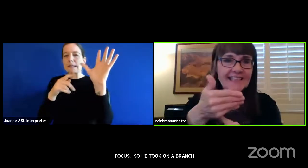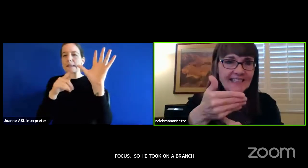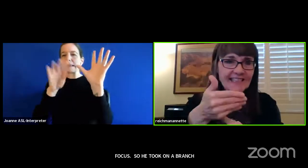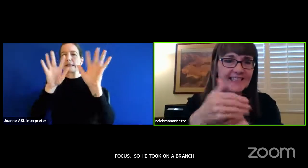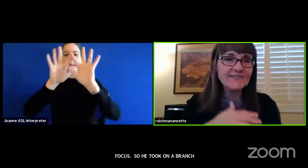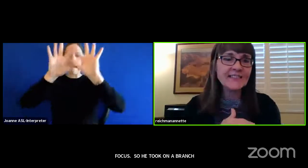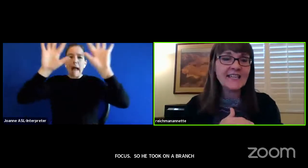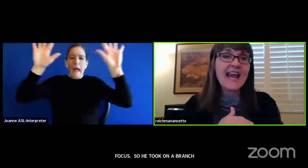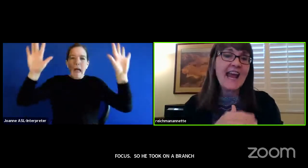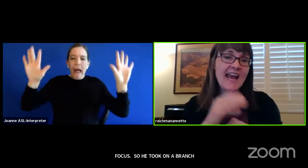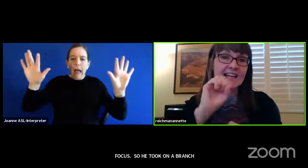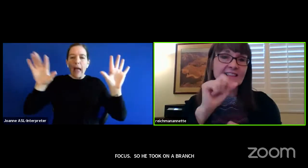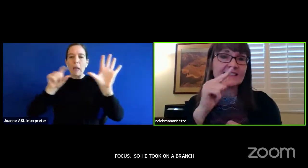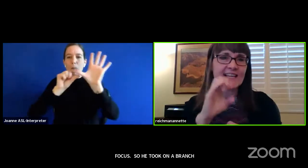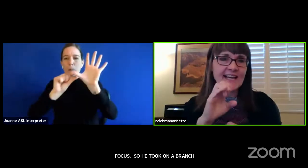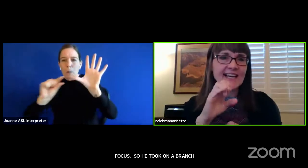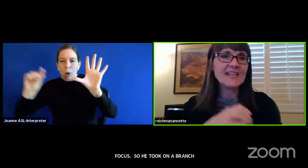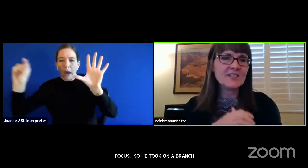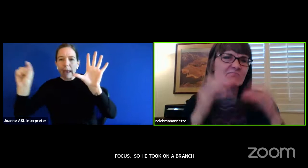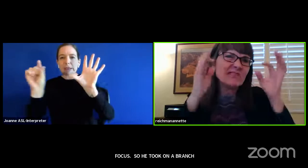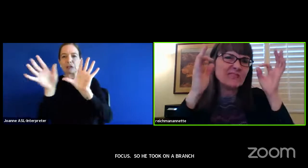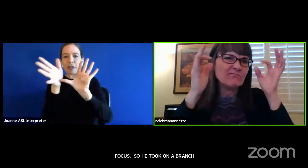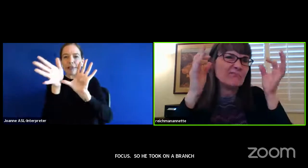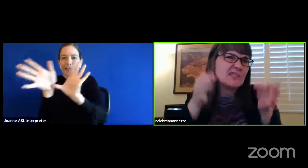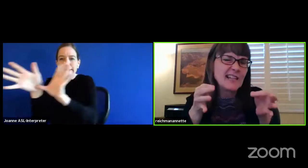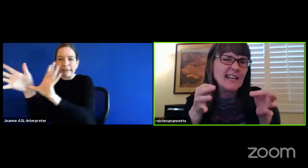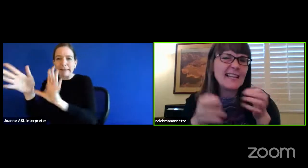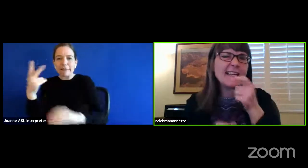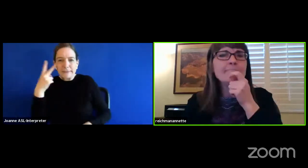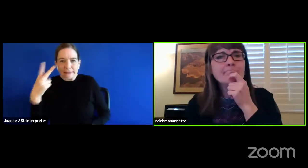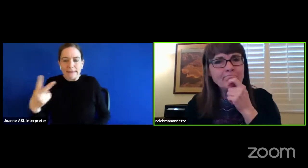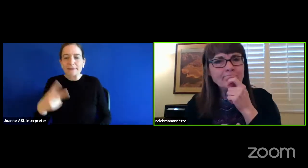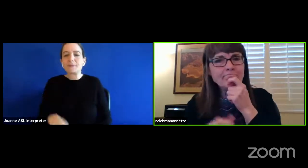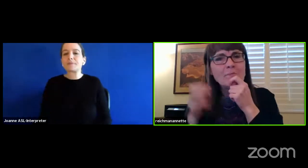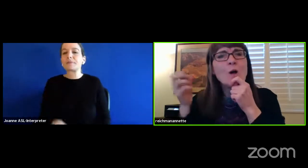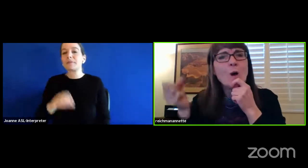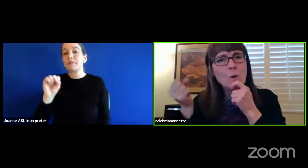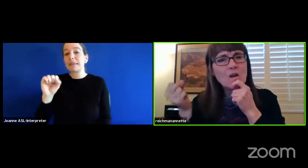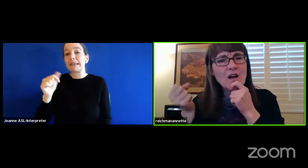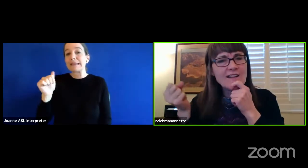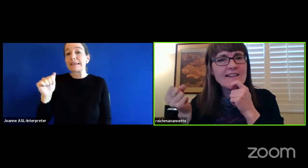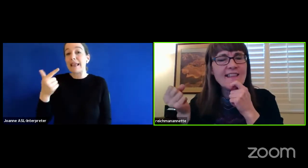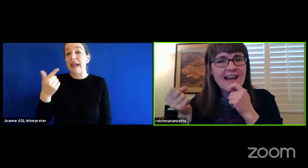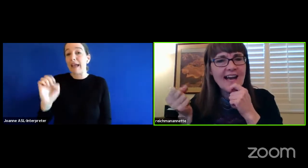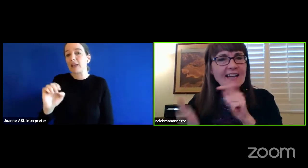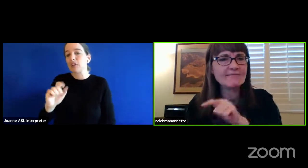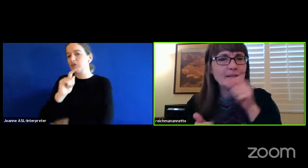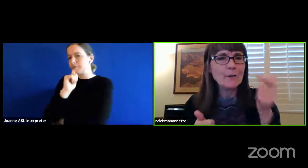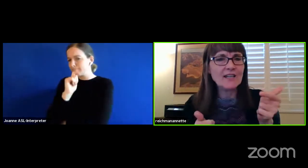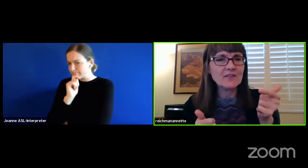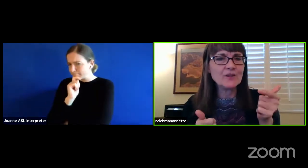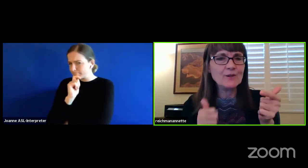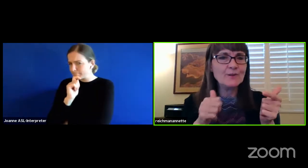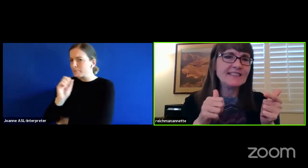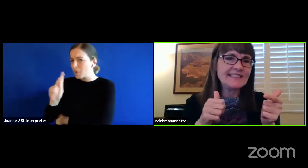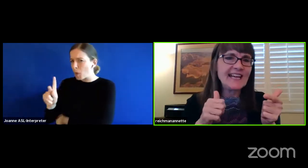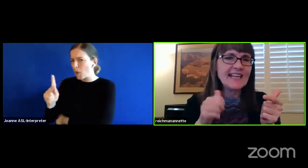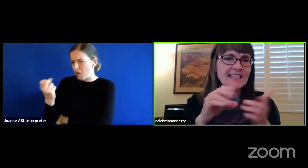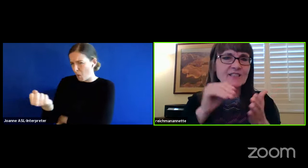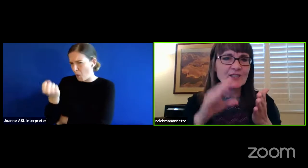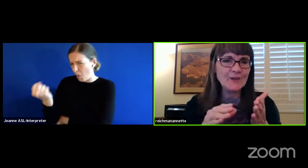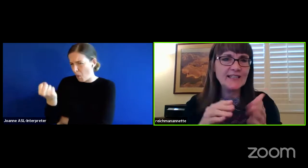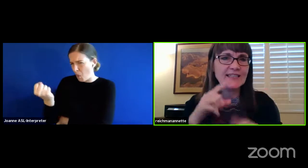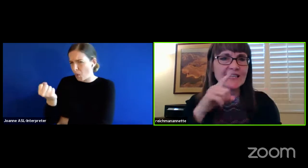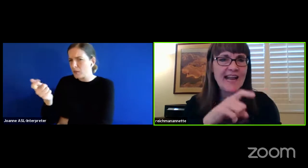and the leaves. And the sage decided, hmm, hold on to that, went to the